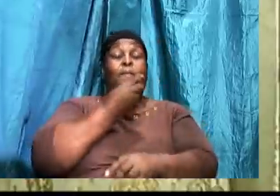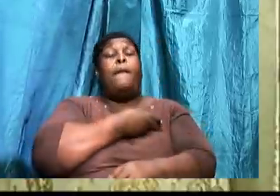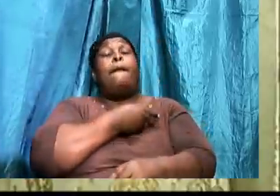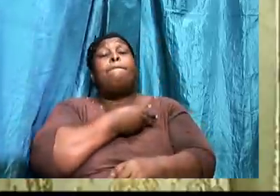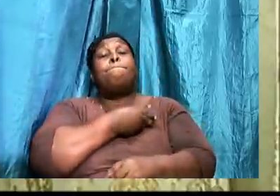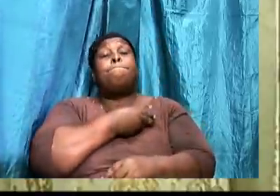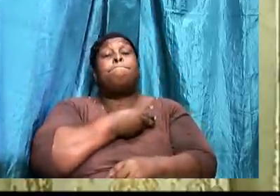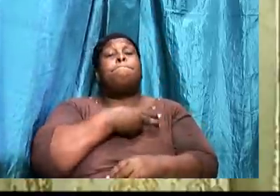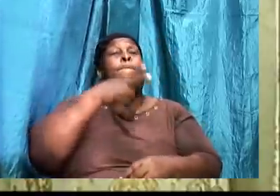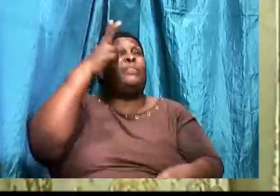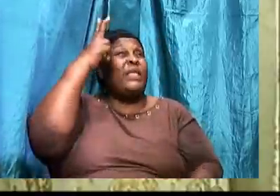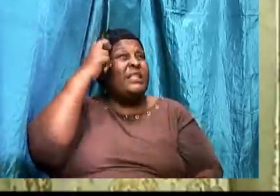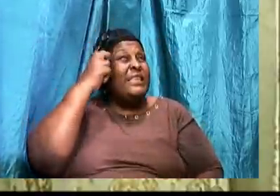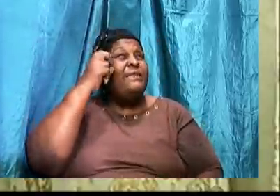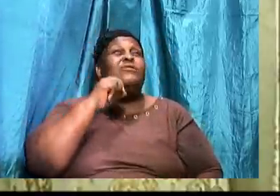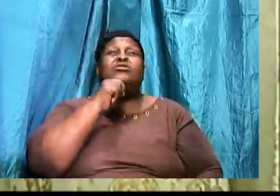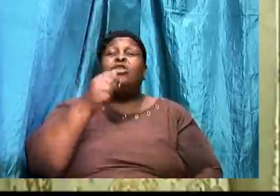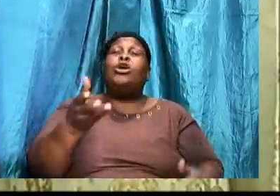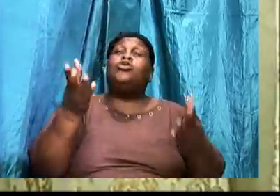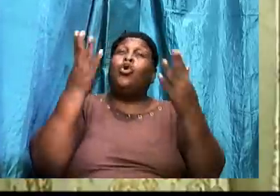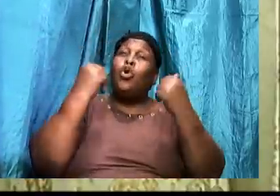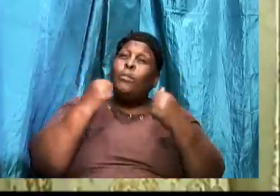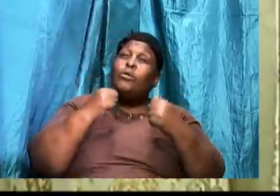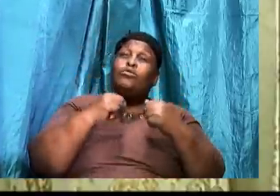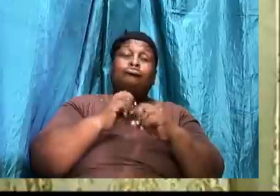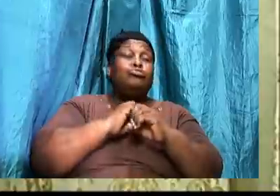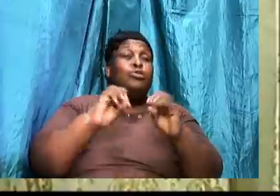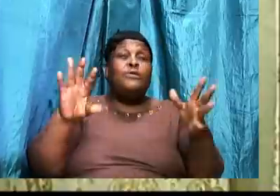The devil is not coming with anything new.